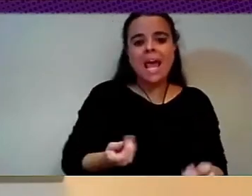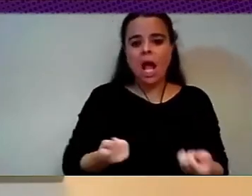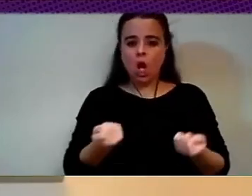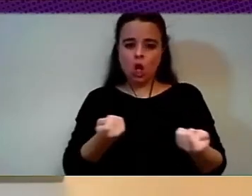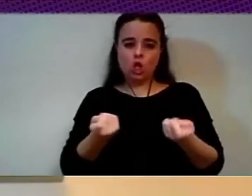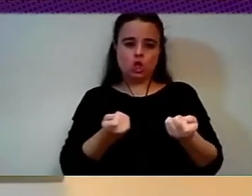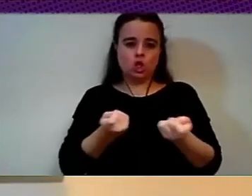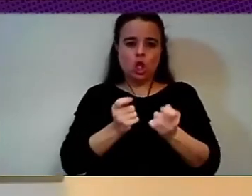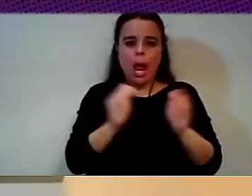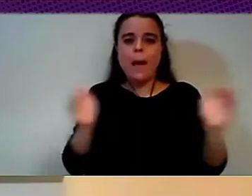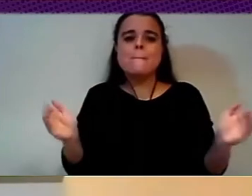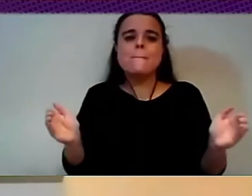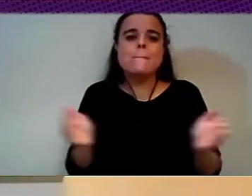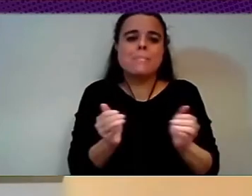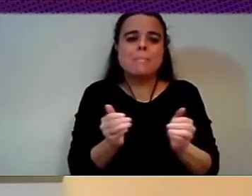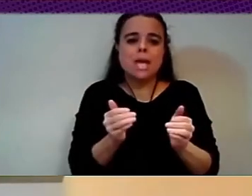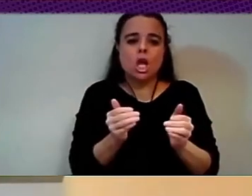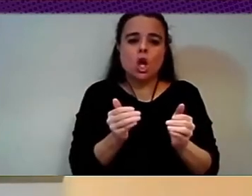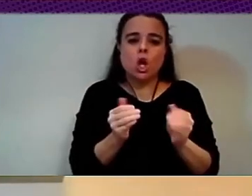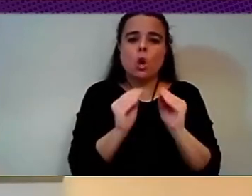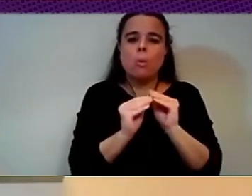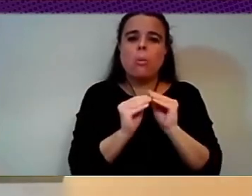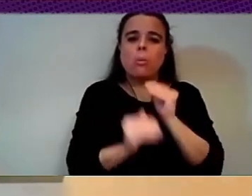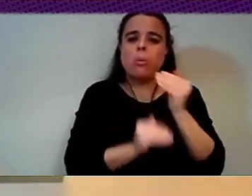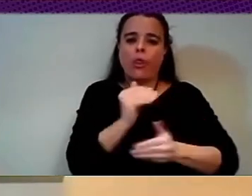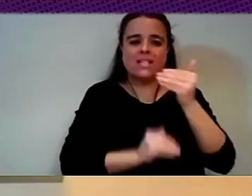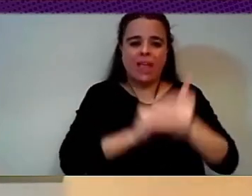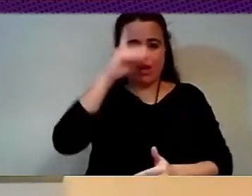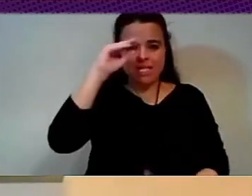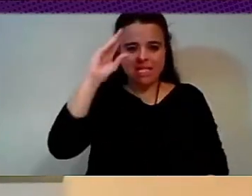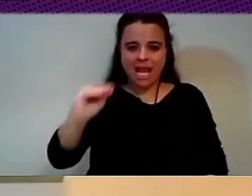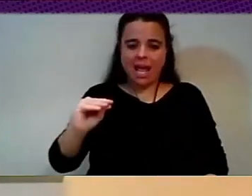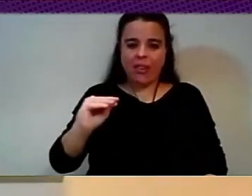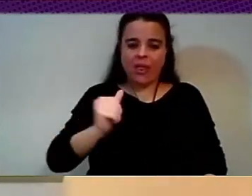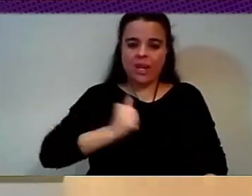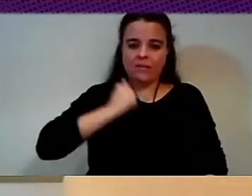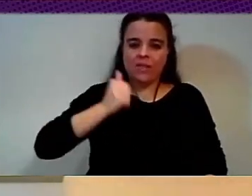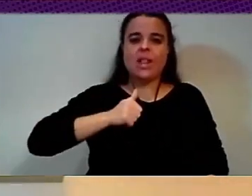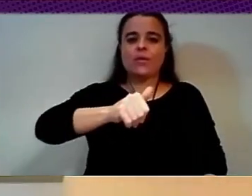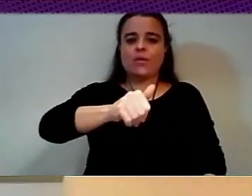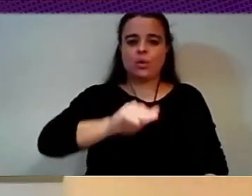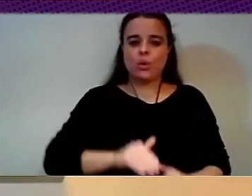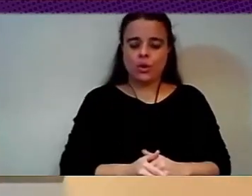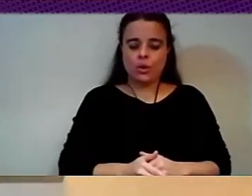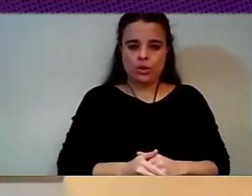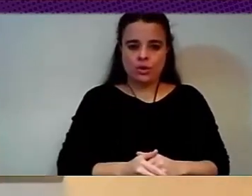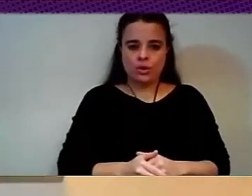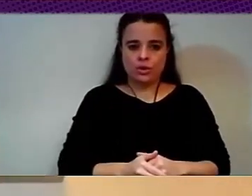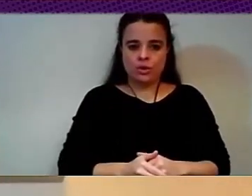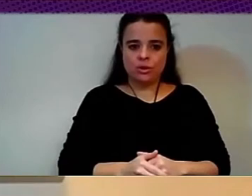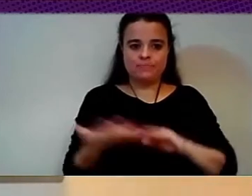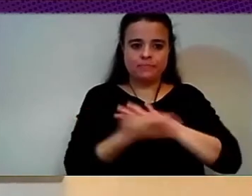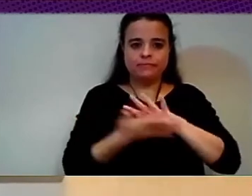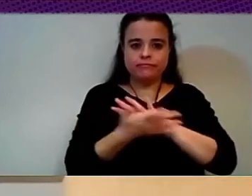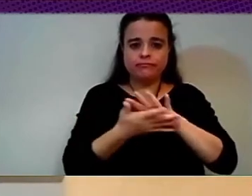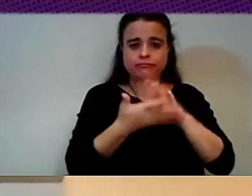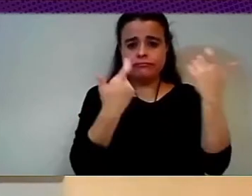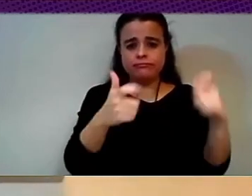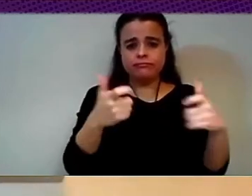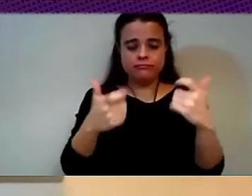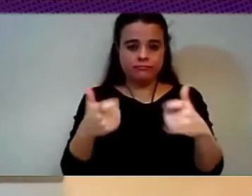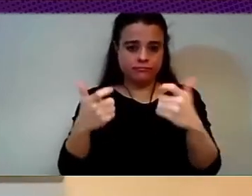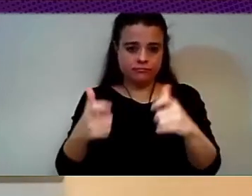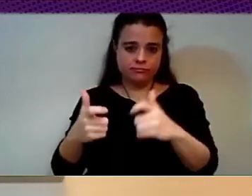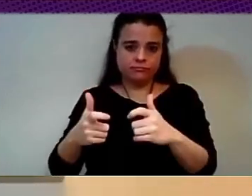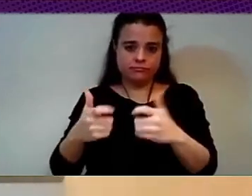technology, this is going to be across the all industrial sector, automotive, agritech, space technology,